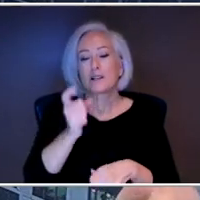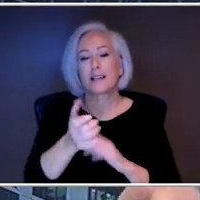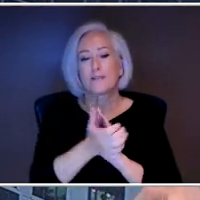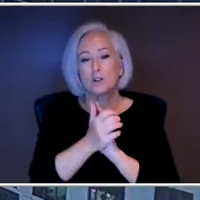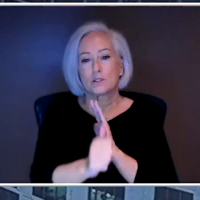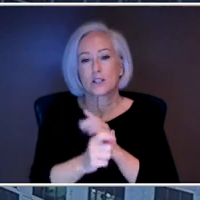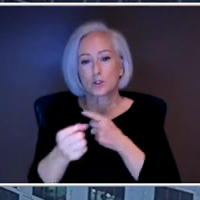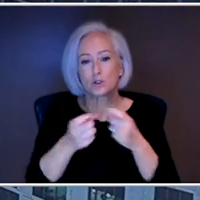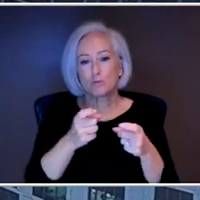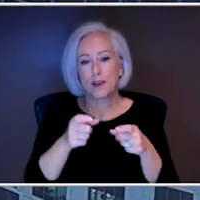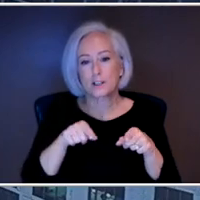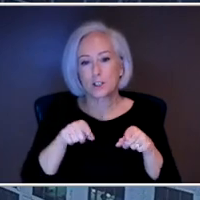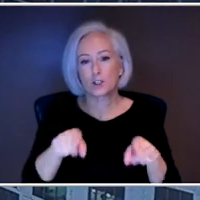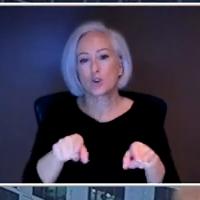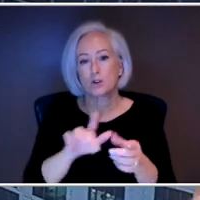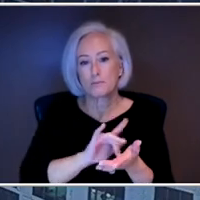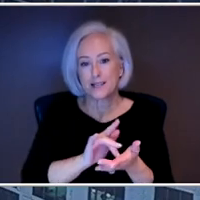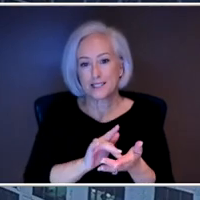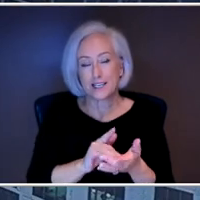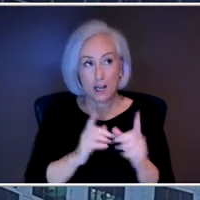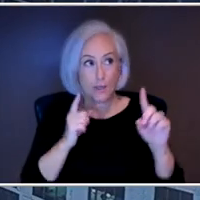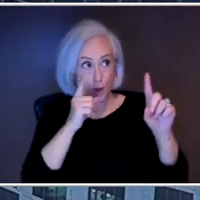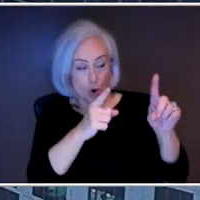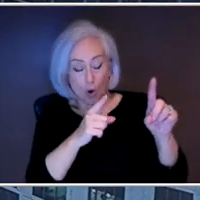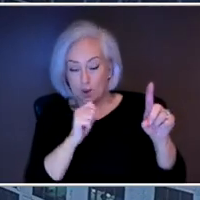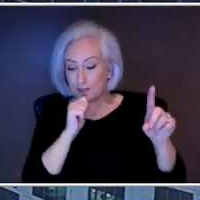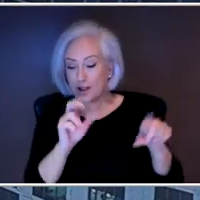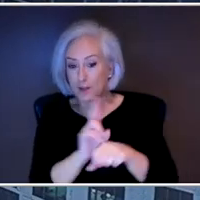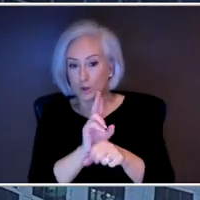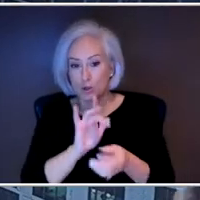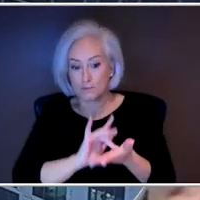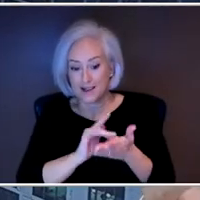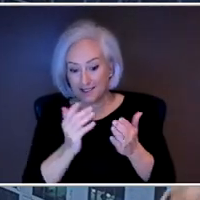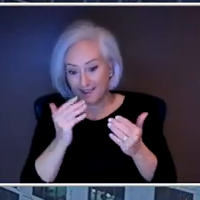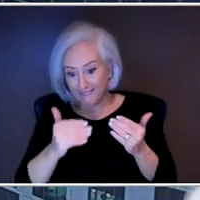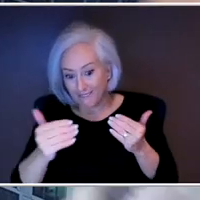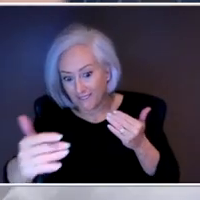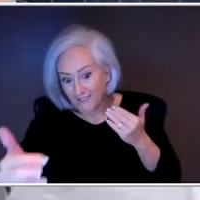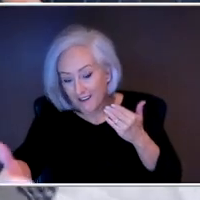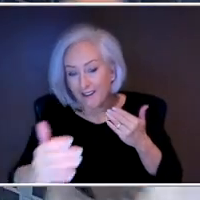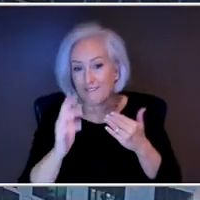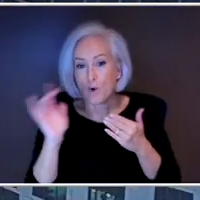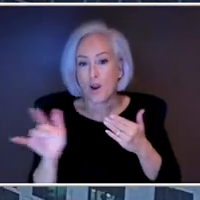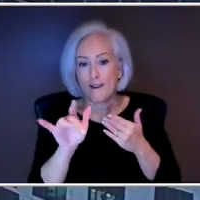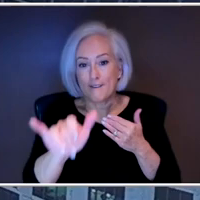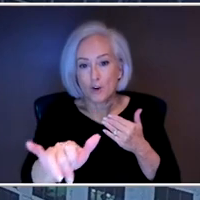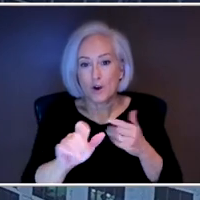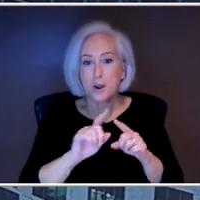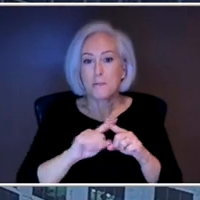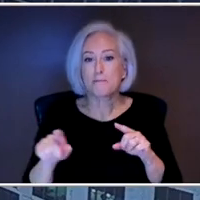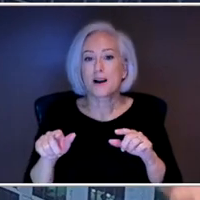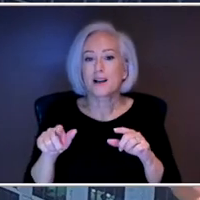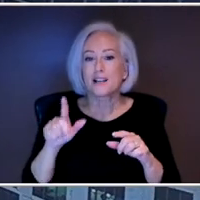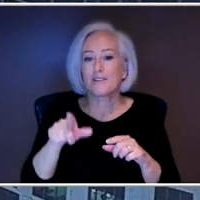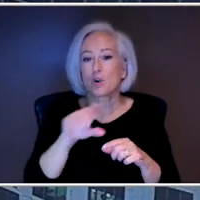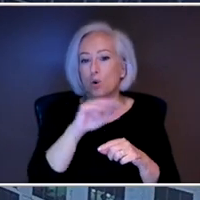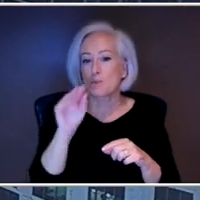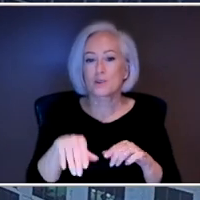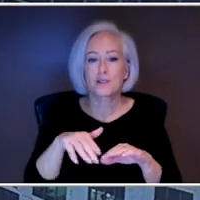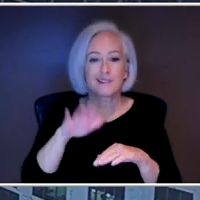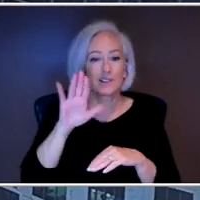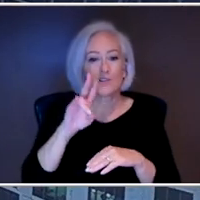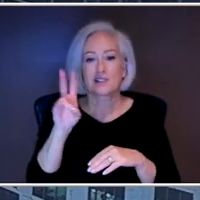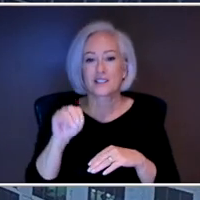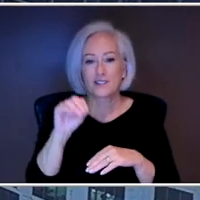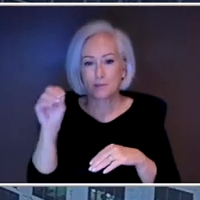is not to have to medicate you forever. But if you do have multiple episodes, your recurrent rate gets up to around 70, north of 70%. And so the odds that you're going to have one of those